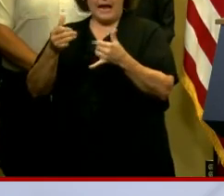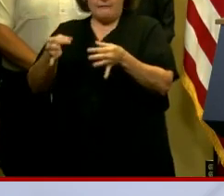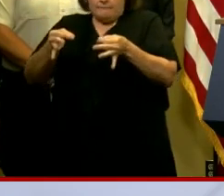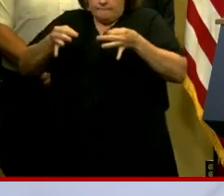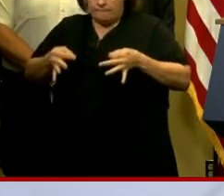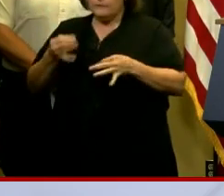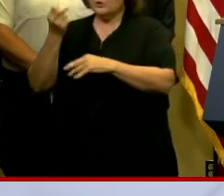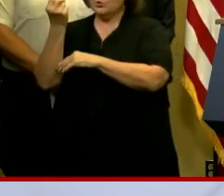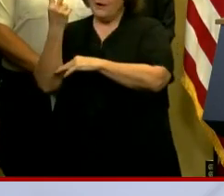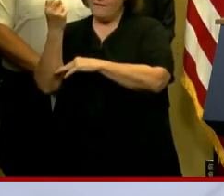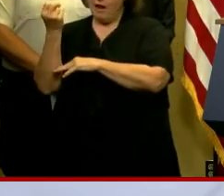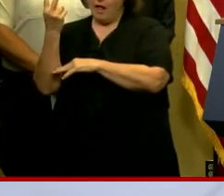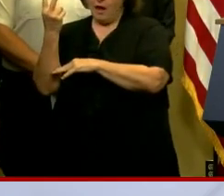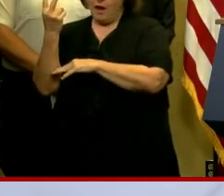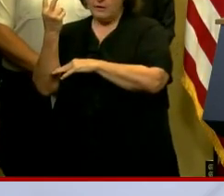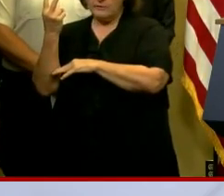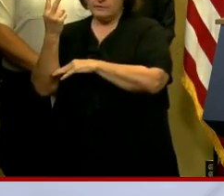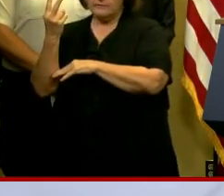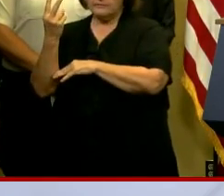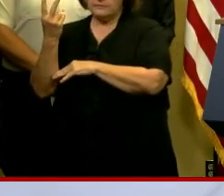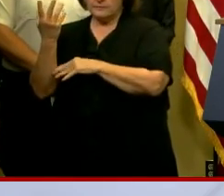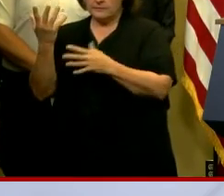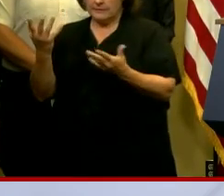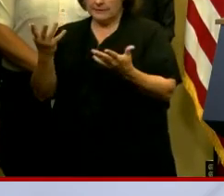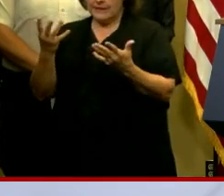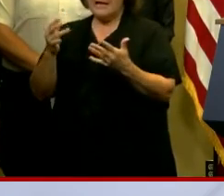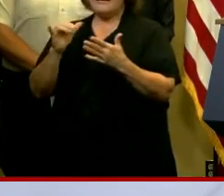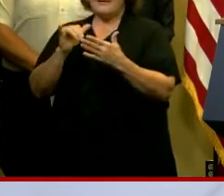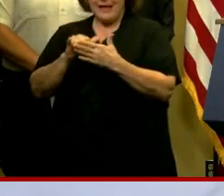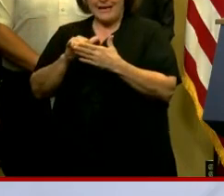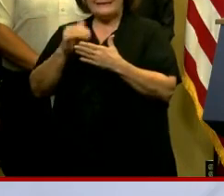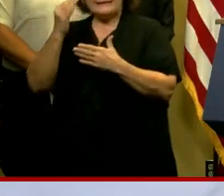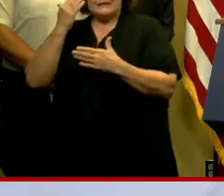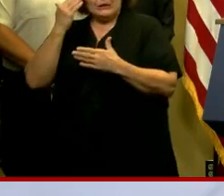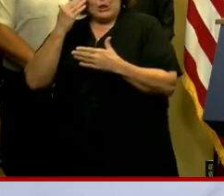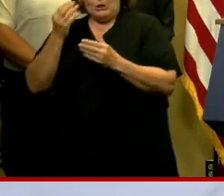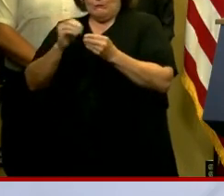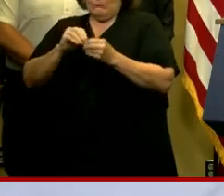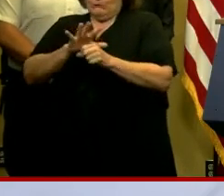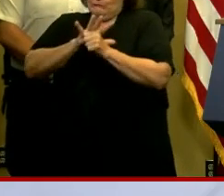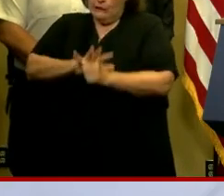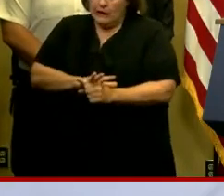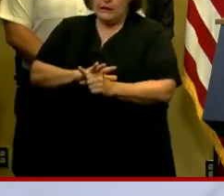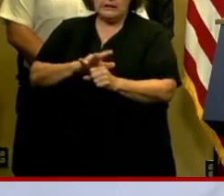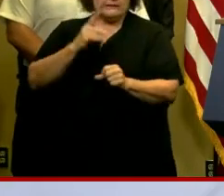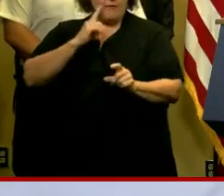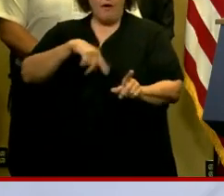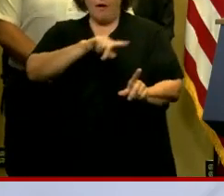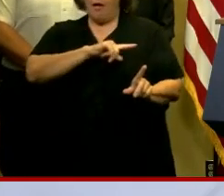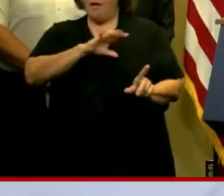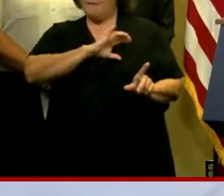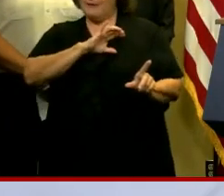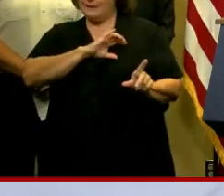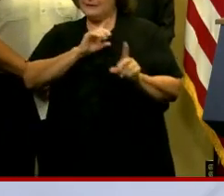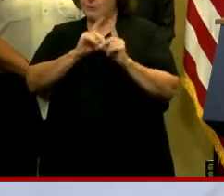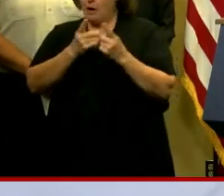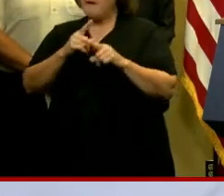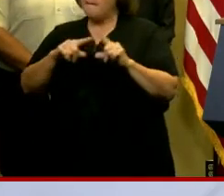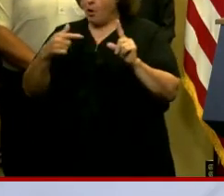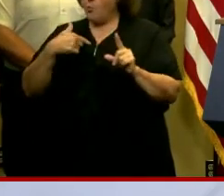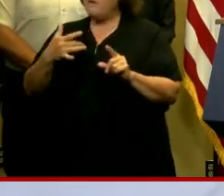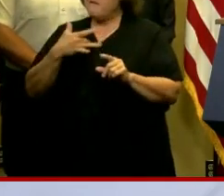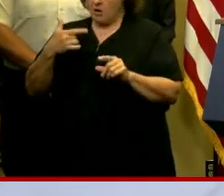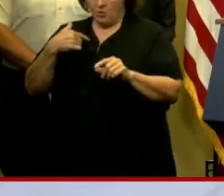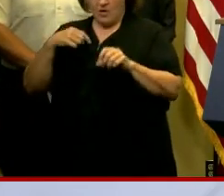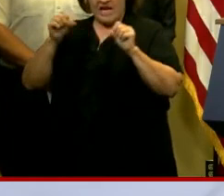noon. So this puts added strain, of course, on the New Orleans Police Department, but we're confident that we're